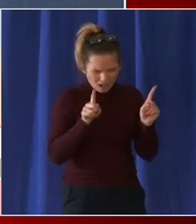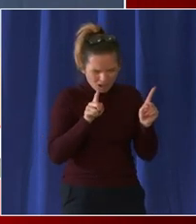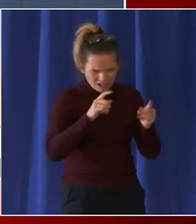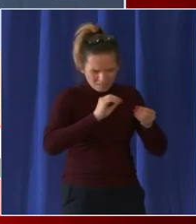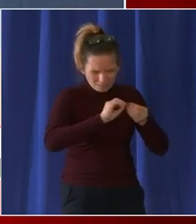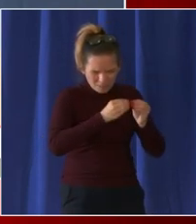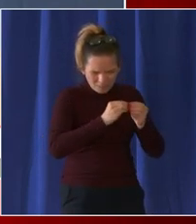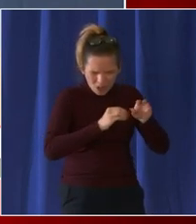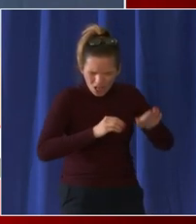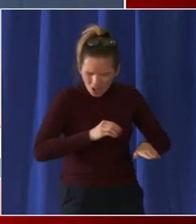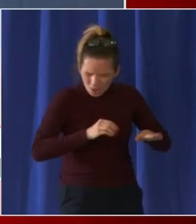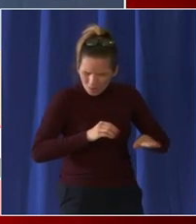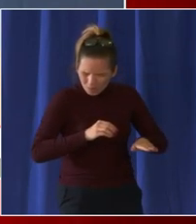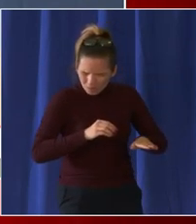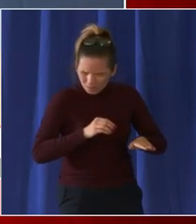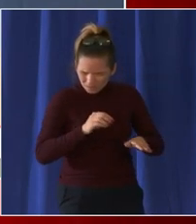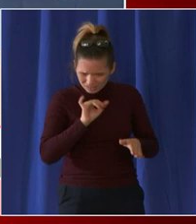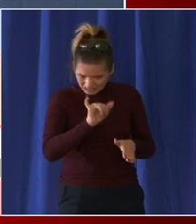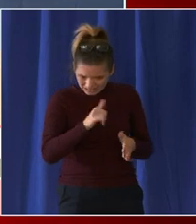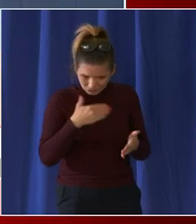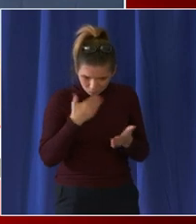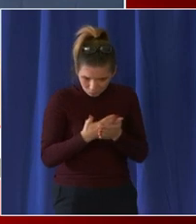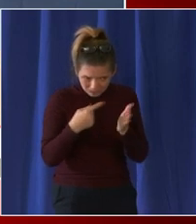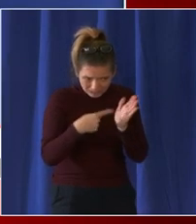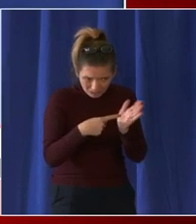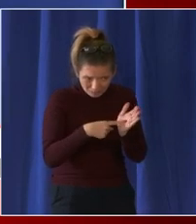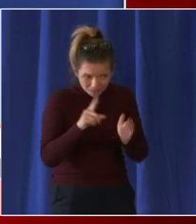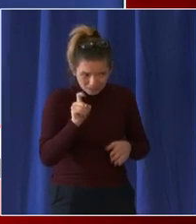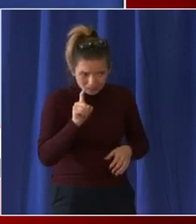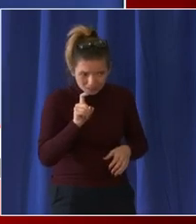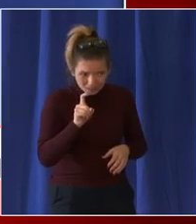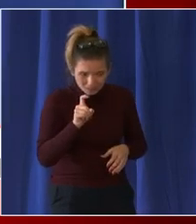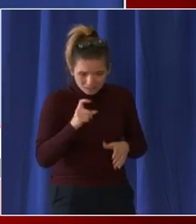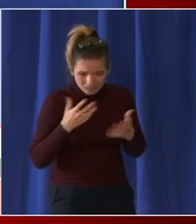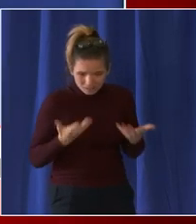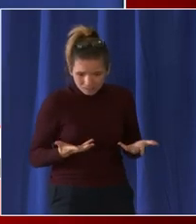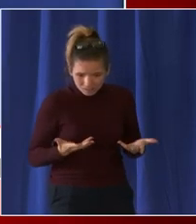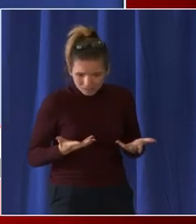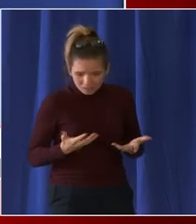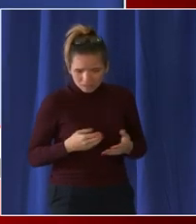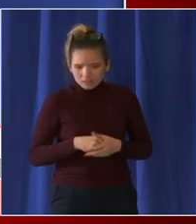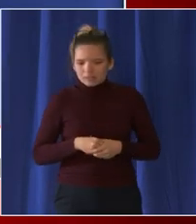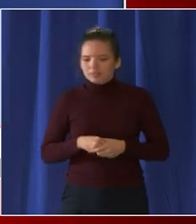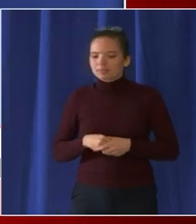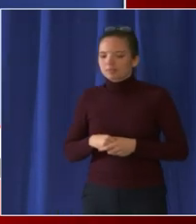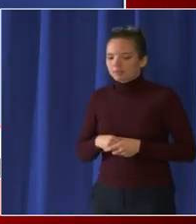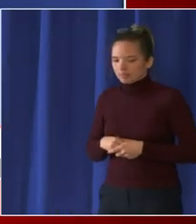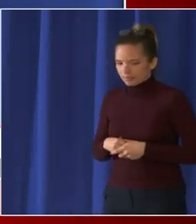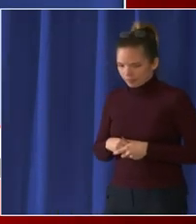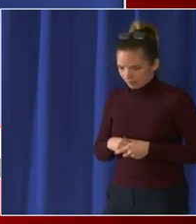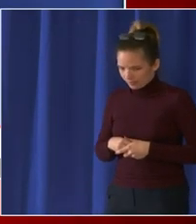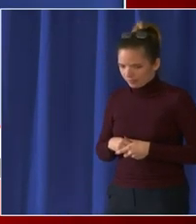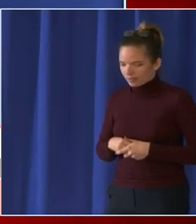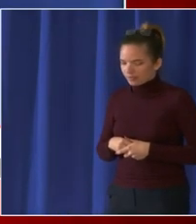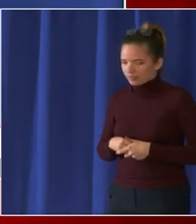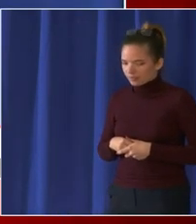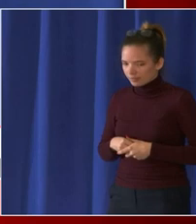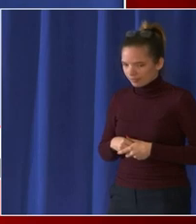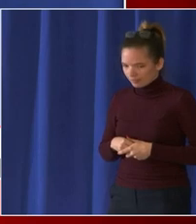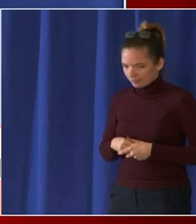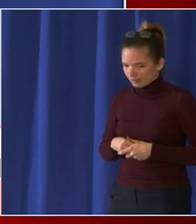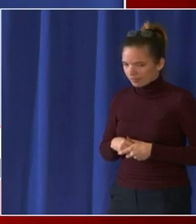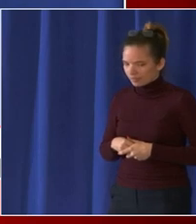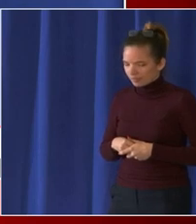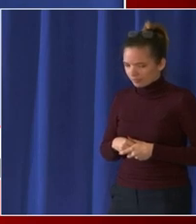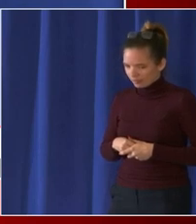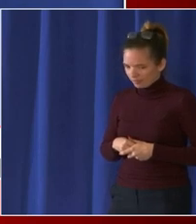good sign it's a great question um and so there's there's certainly you said there's no concern about capacity um there's there's